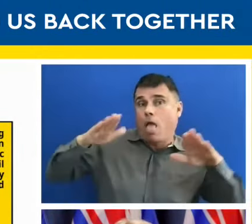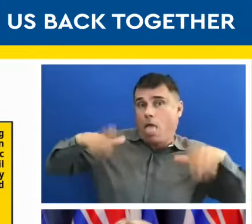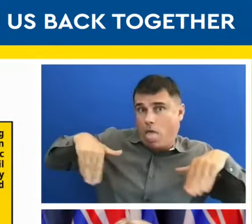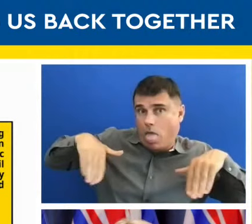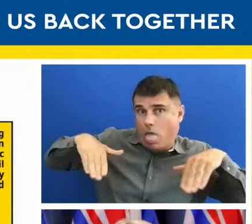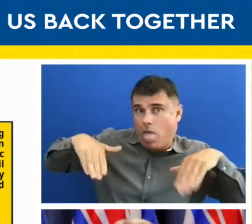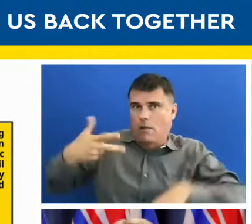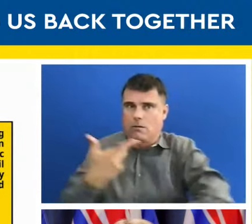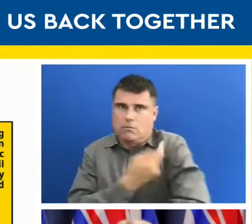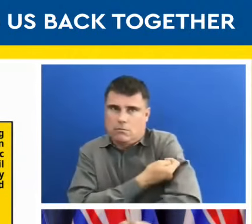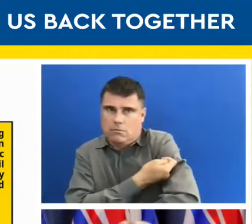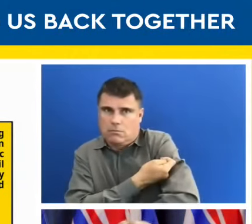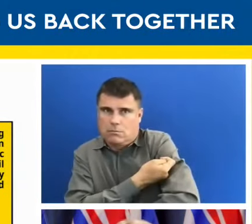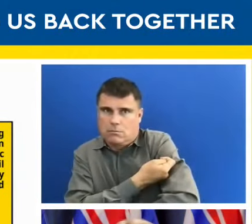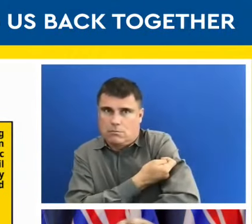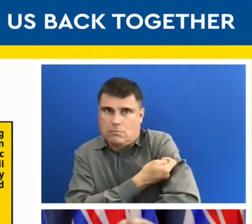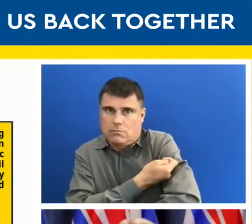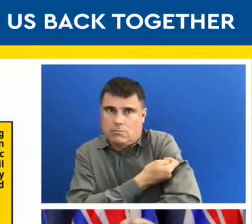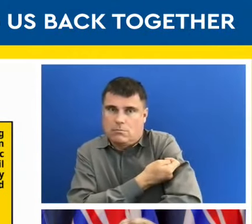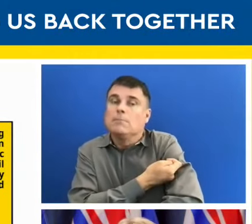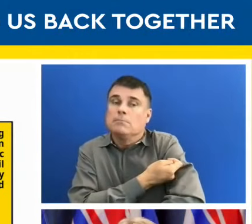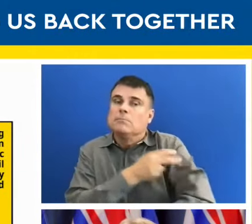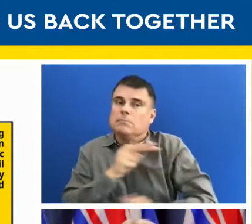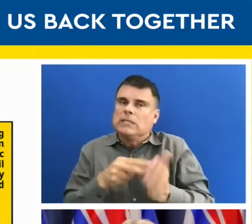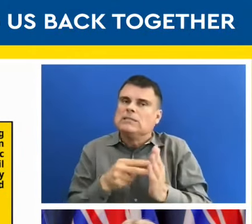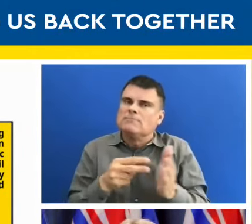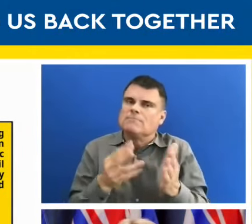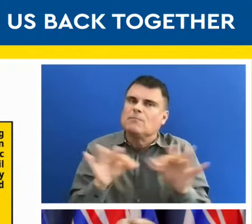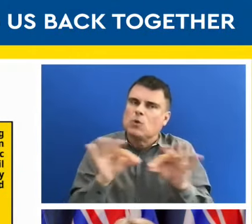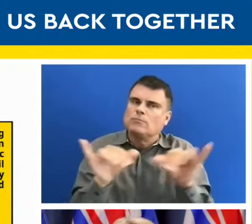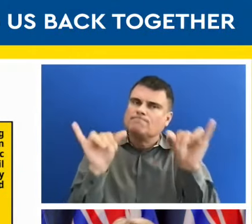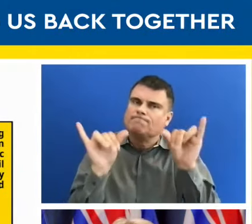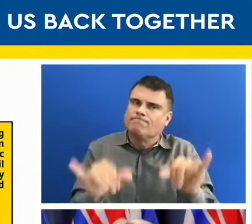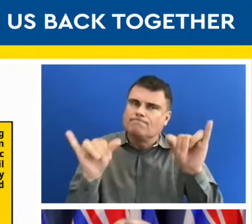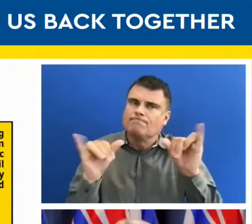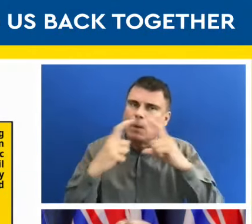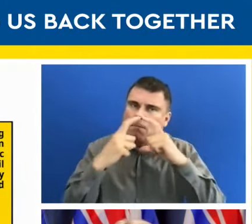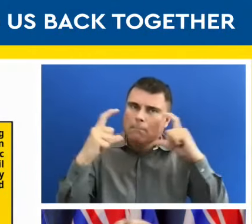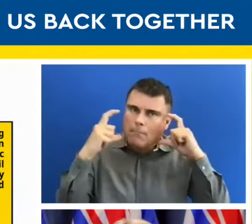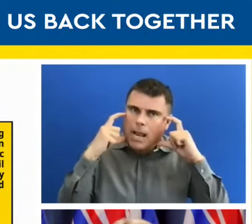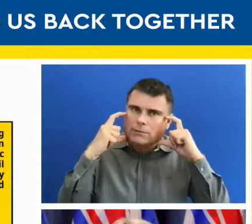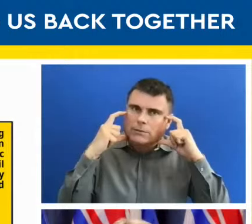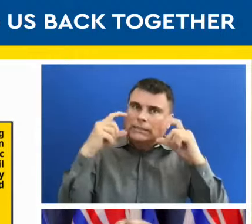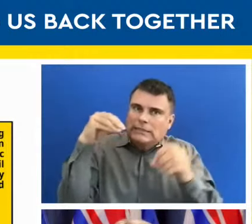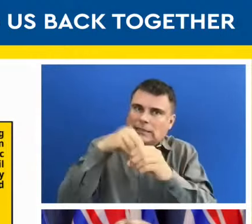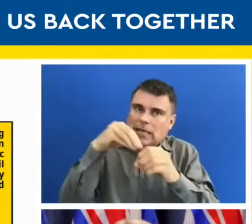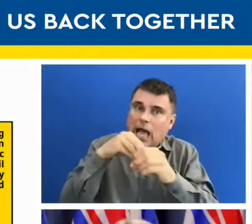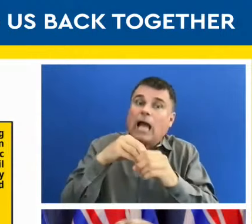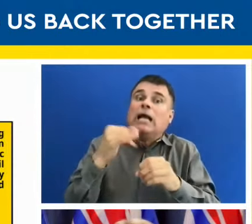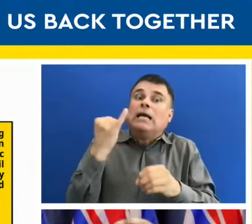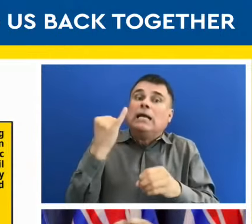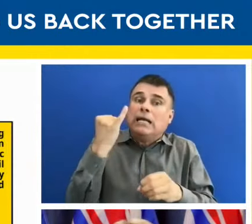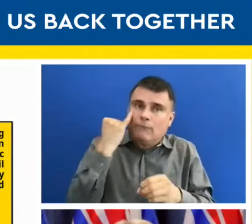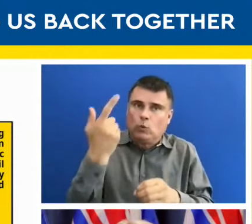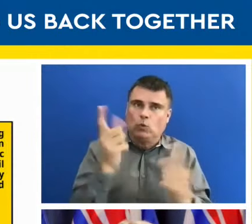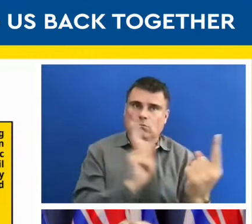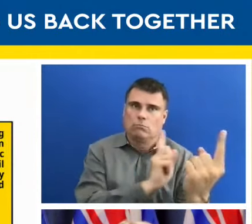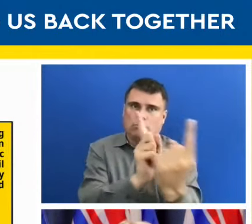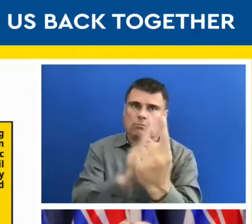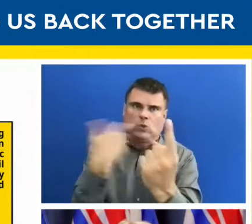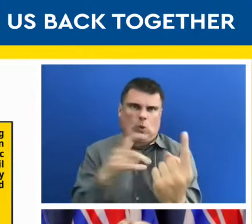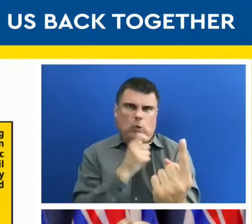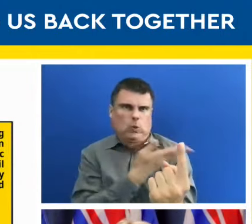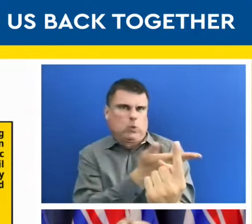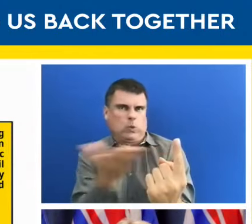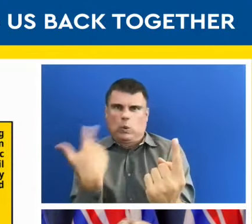it is important for us to continue to wear masks in those indoor settings when we're around people that we don't know and where we